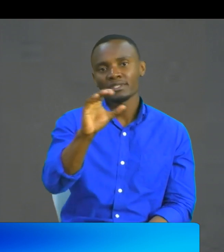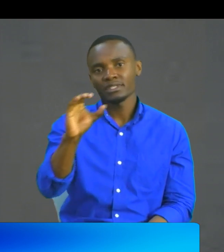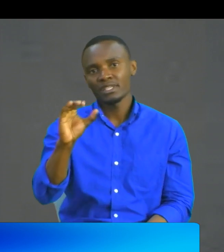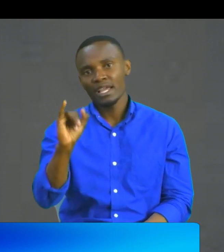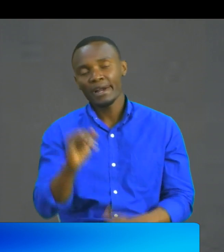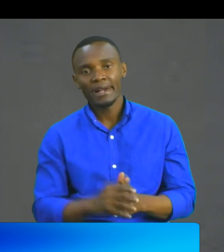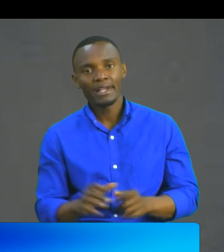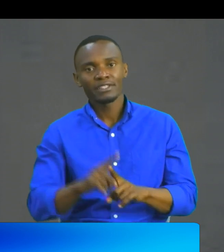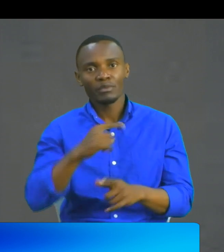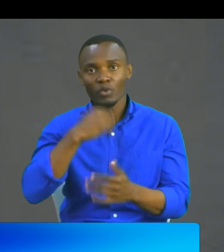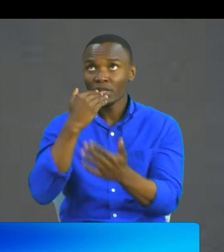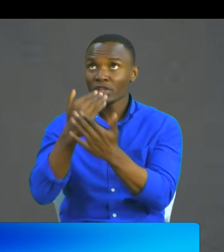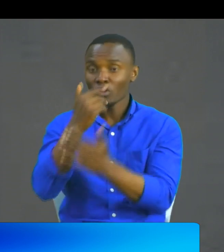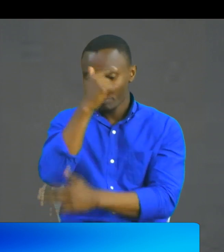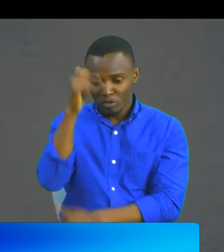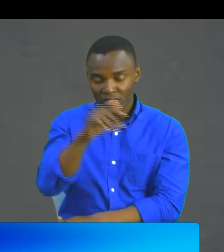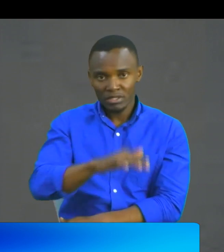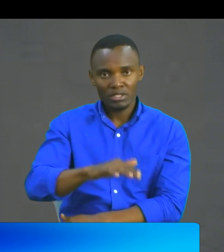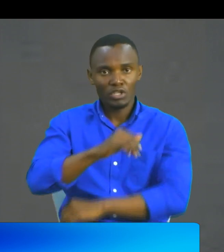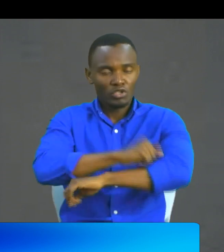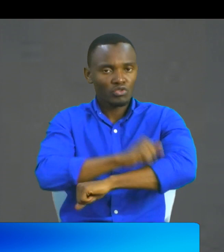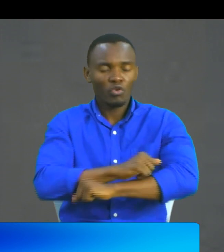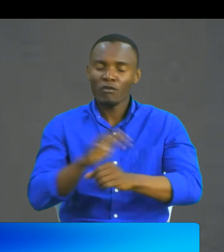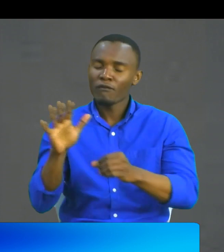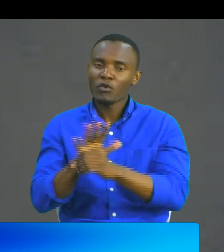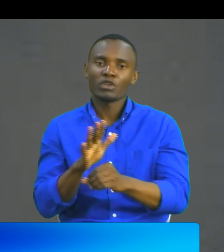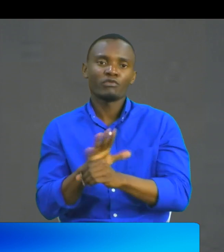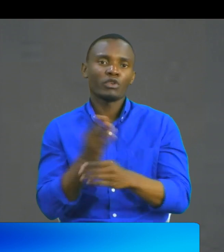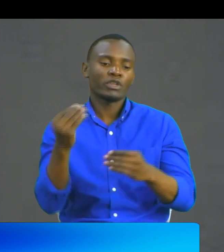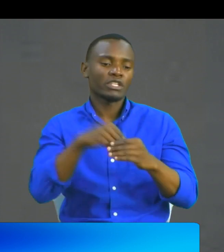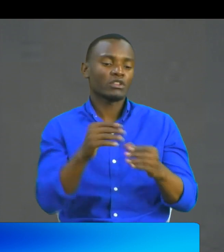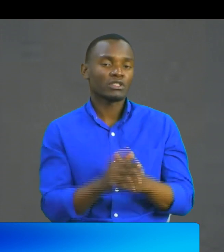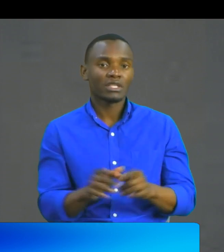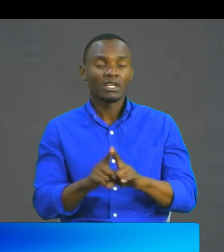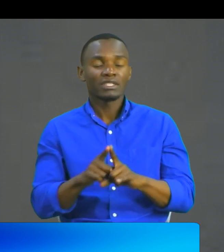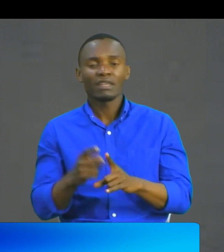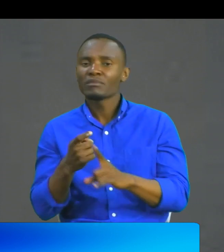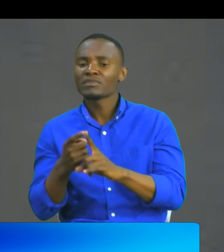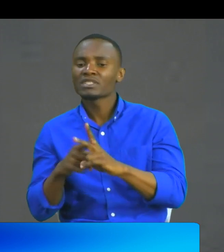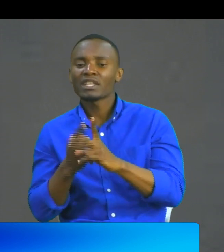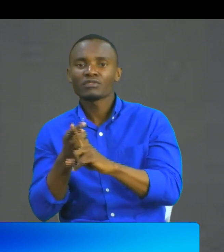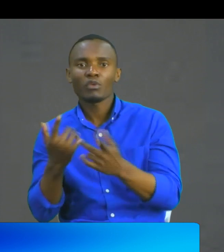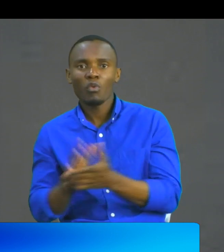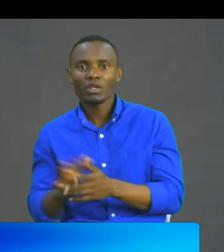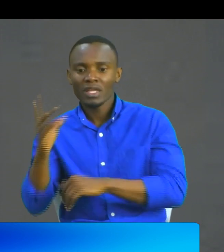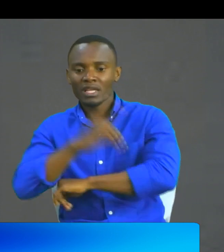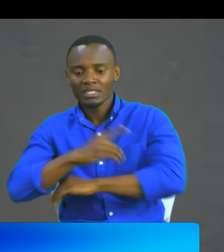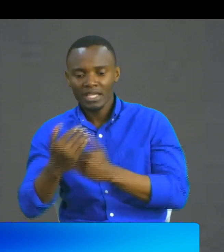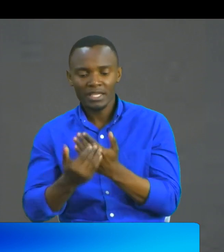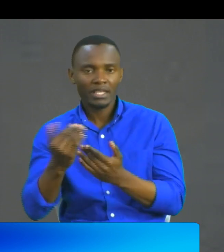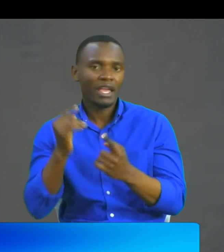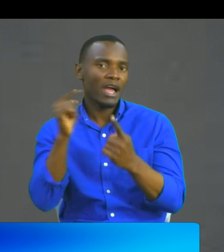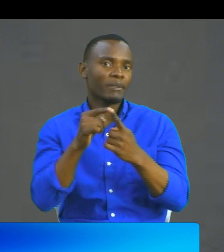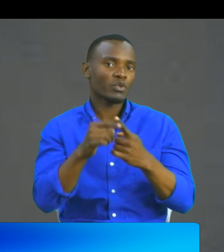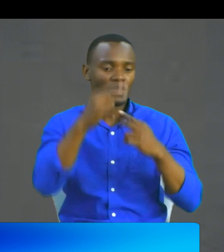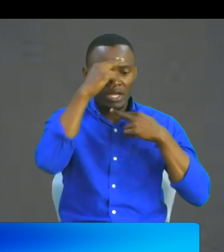environment that is fully inclusive. Like we've learned today, they serve from daycare all the way to high school and they even transition them into